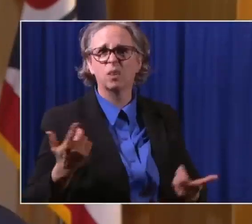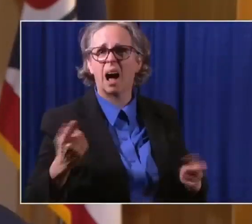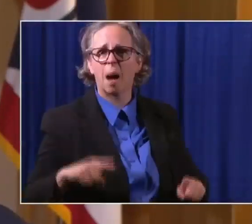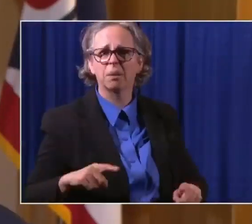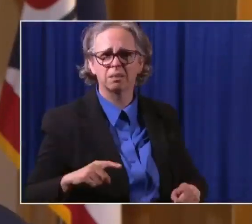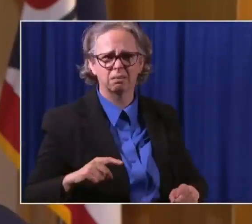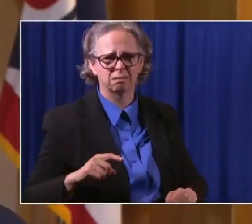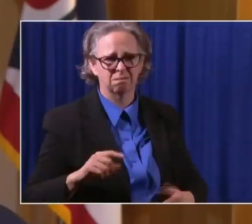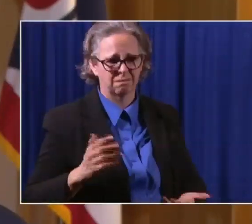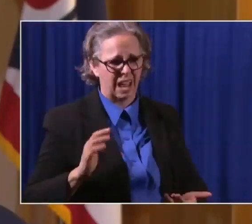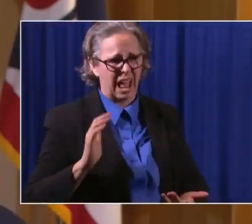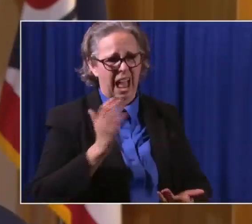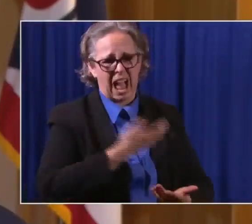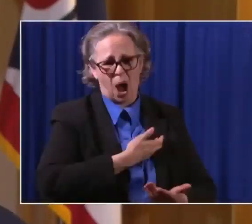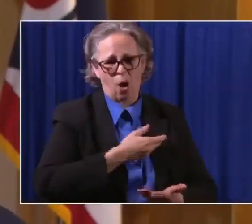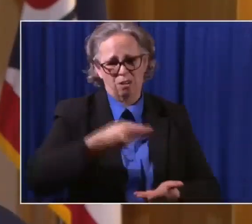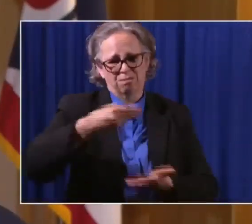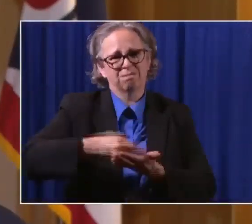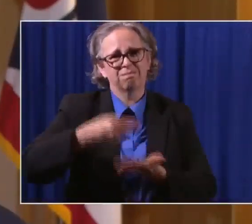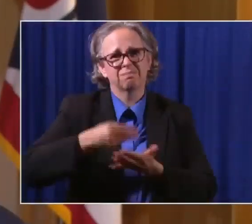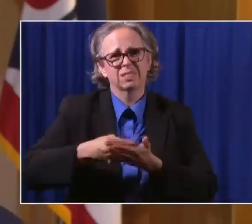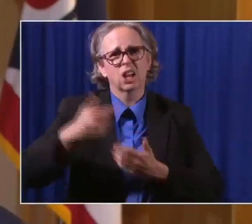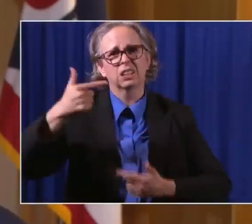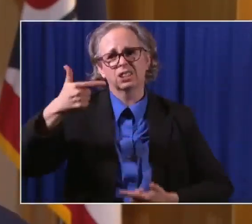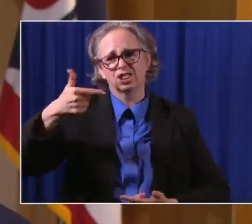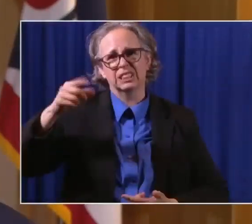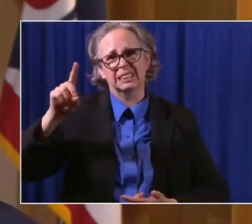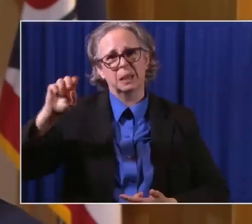But masks are not enough. They're not enough.